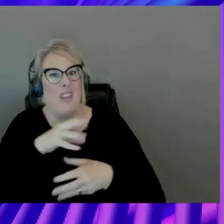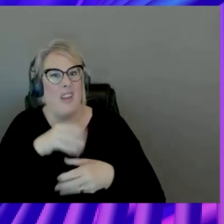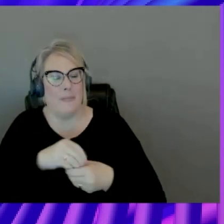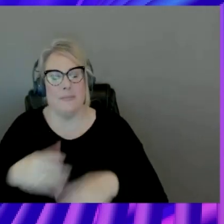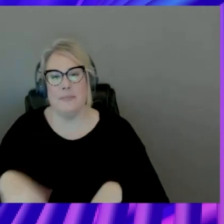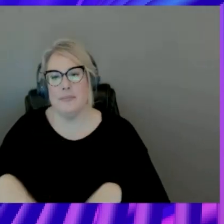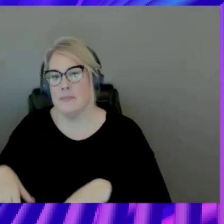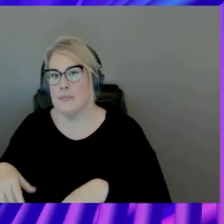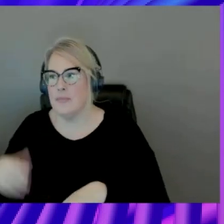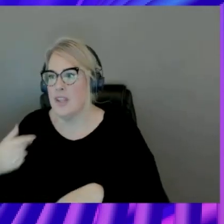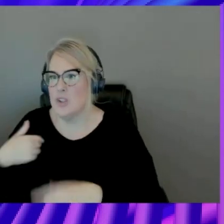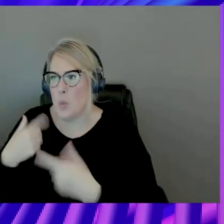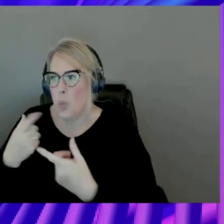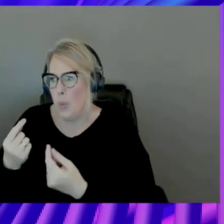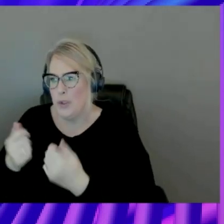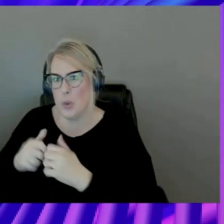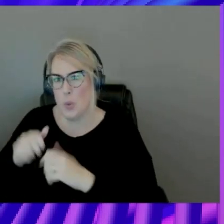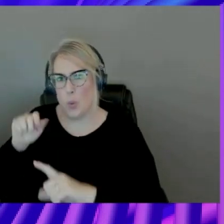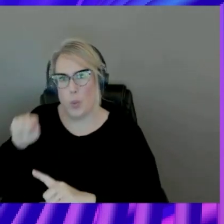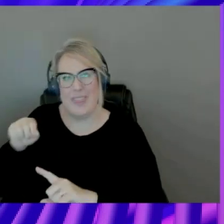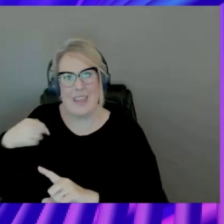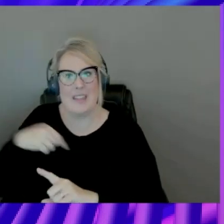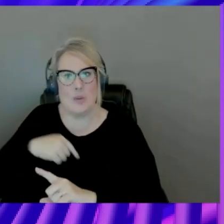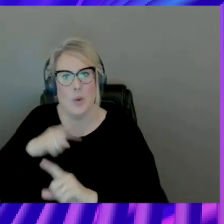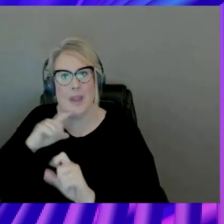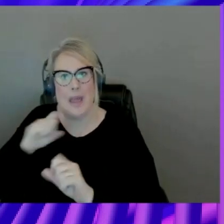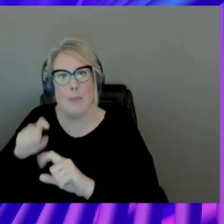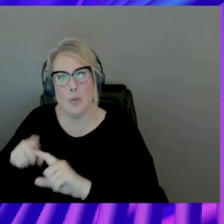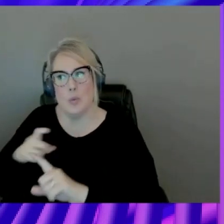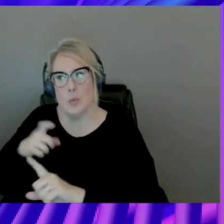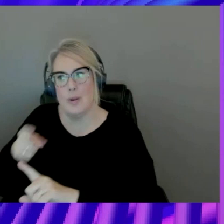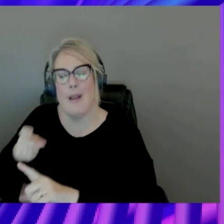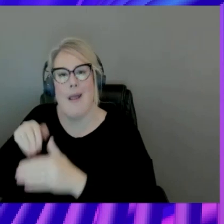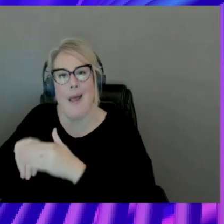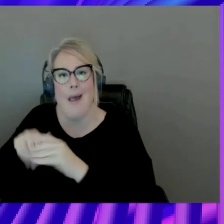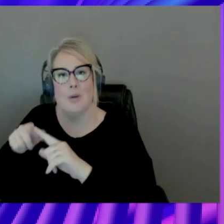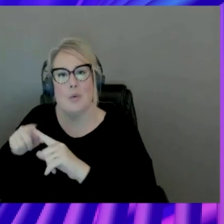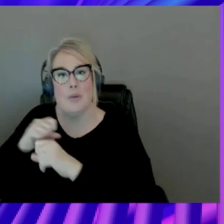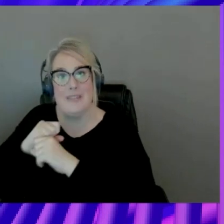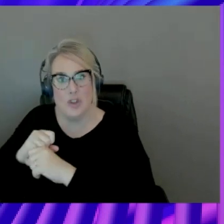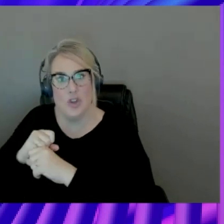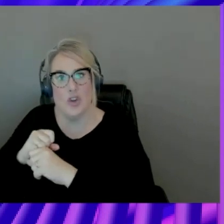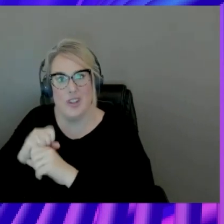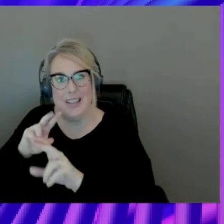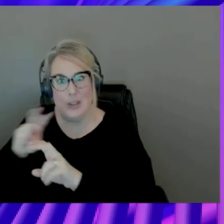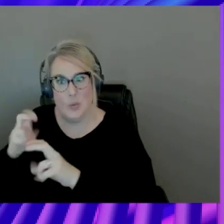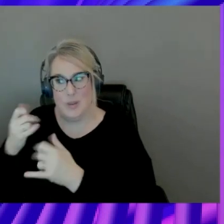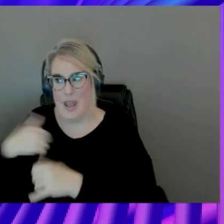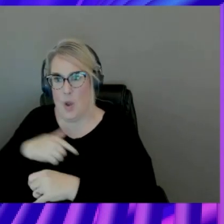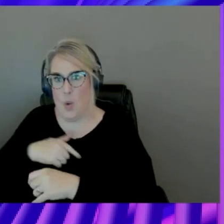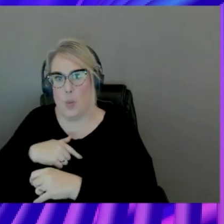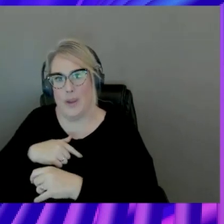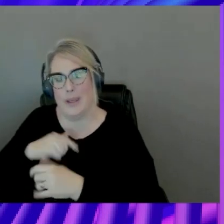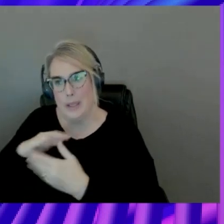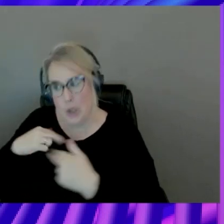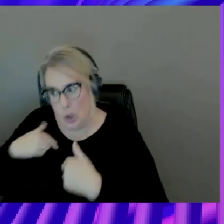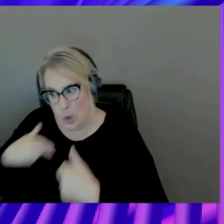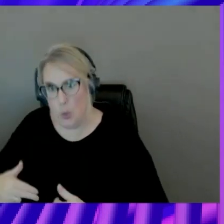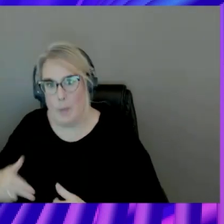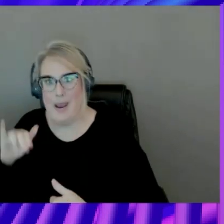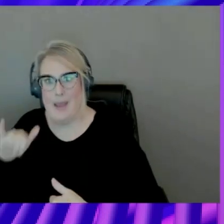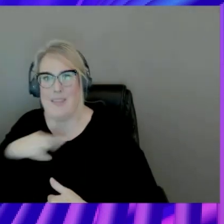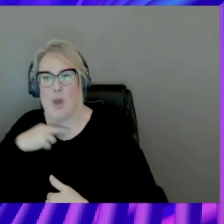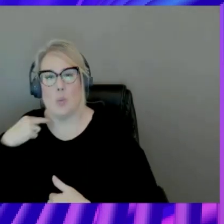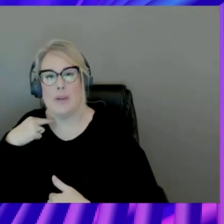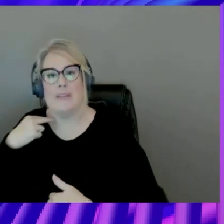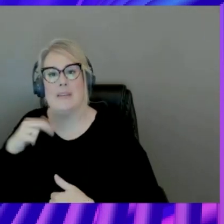do we do with this? So, we were able to guarantee them access to the security issues. Now, we actually humanize the risk. It's not only for security